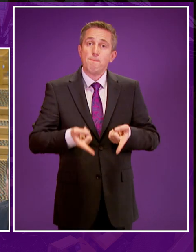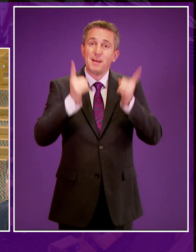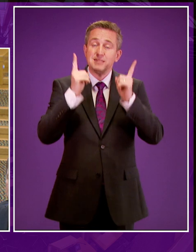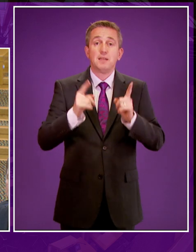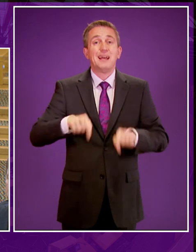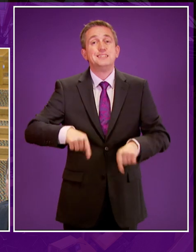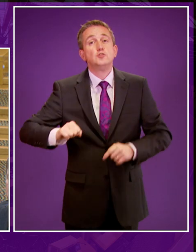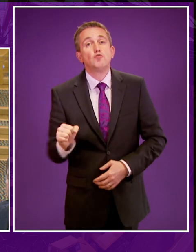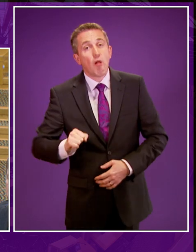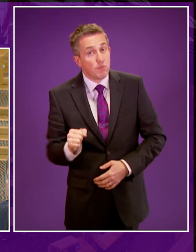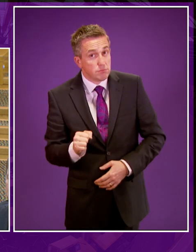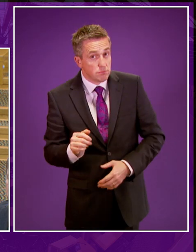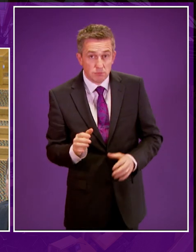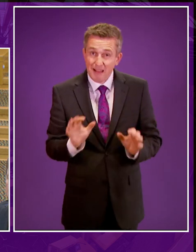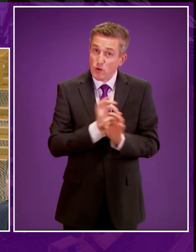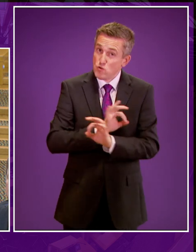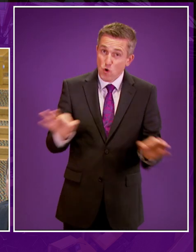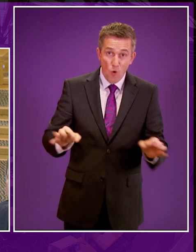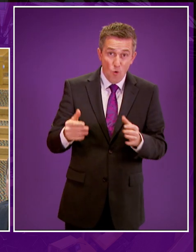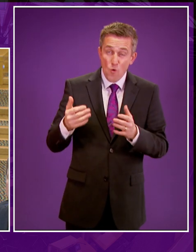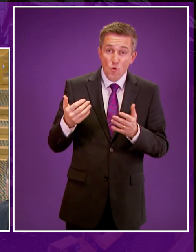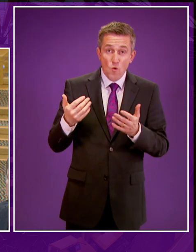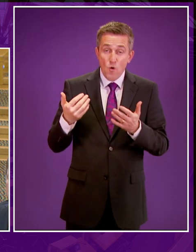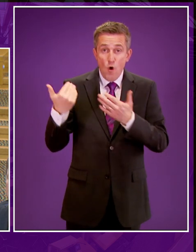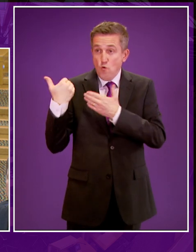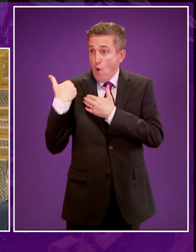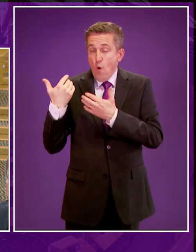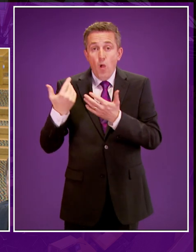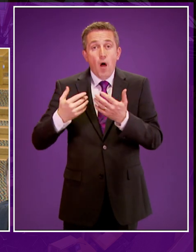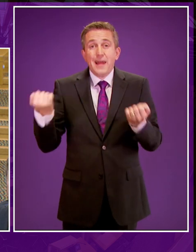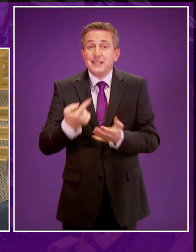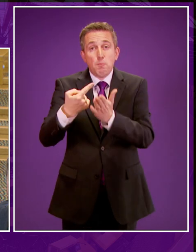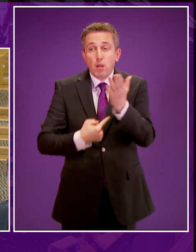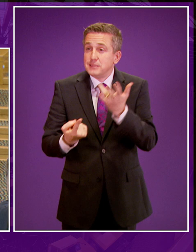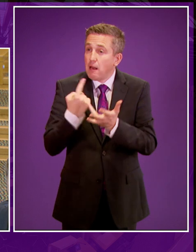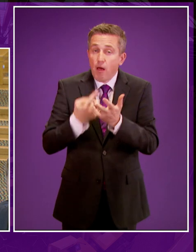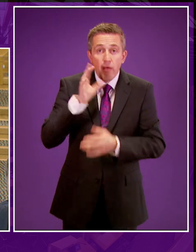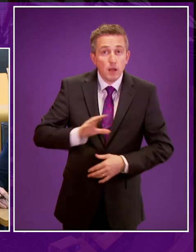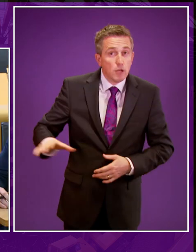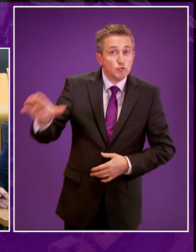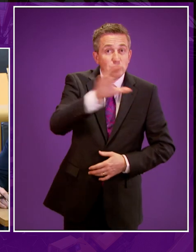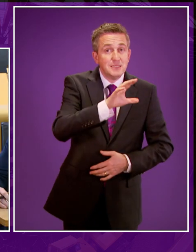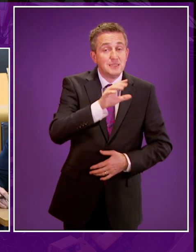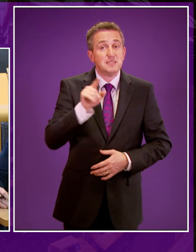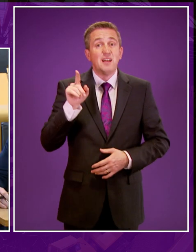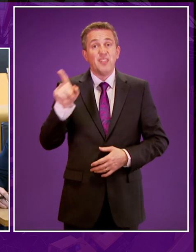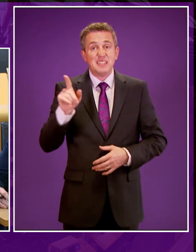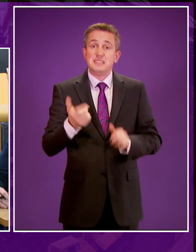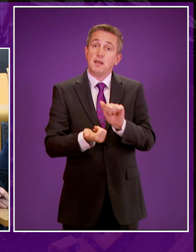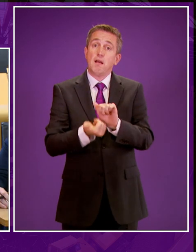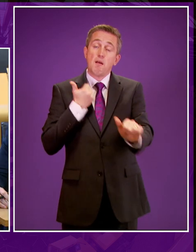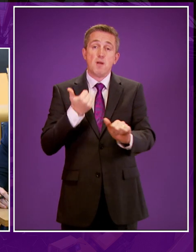in this country, in Scotland. I do not have any role in terms of impacting on energy policy in other countries. is a commercial matter for INEOS.